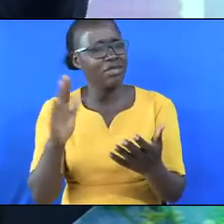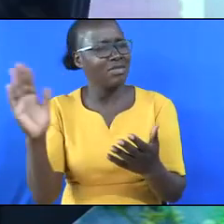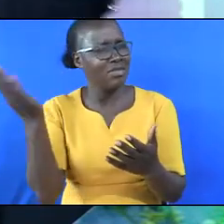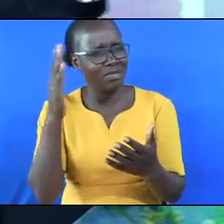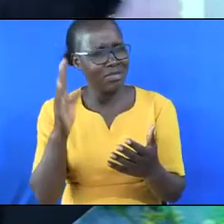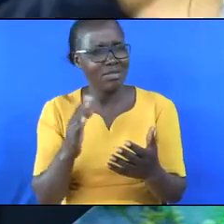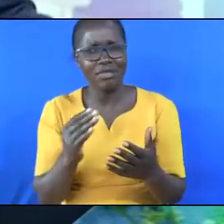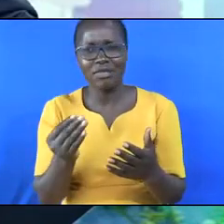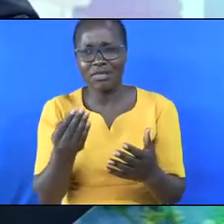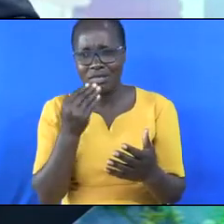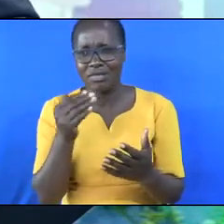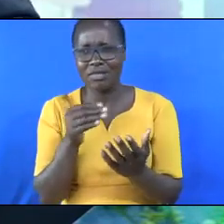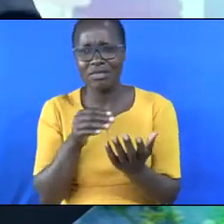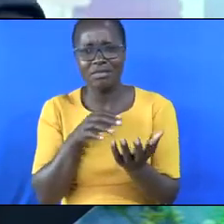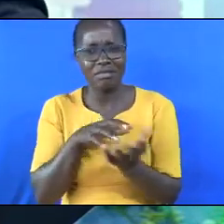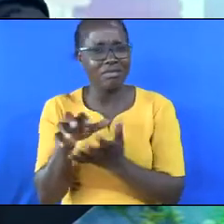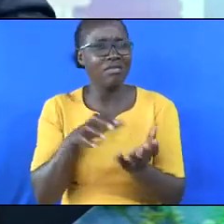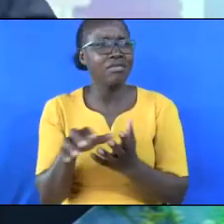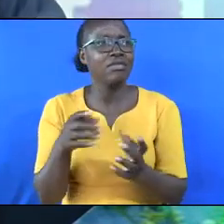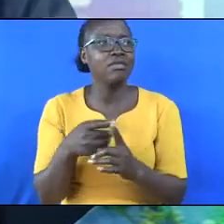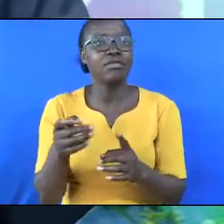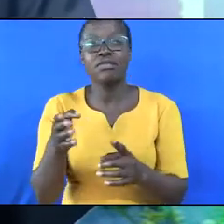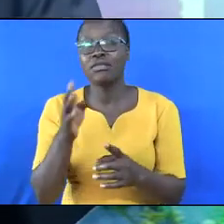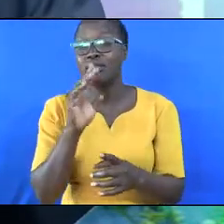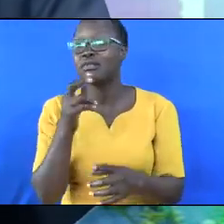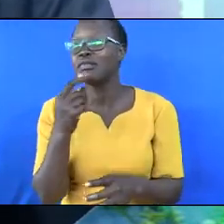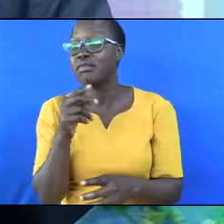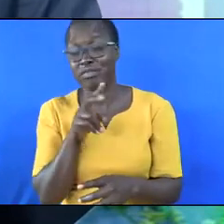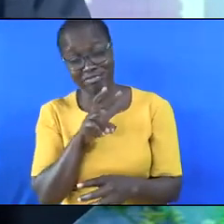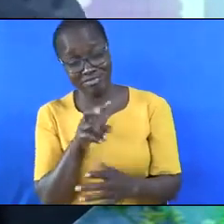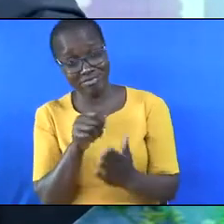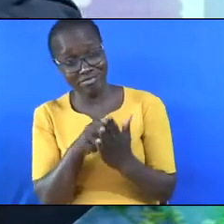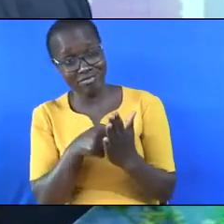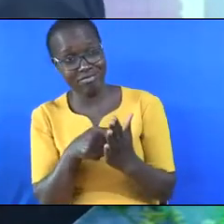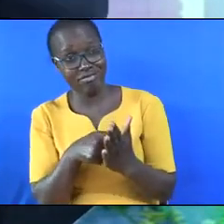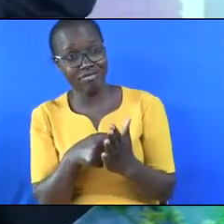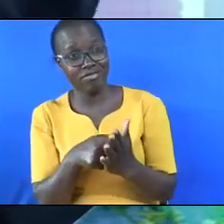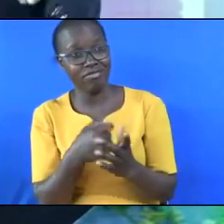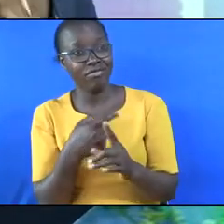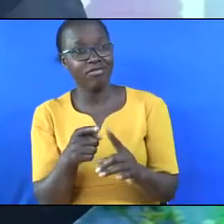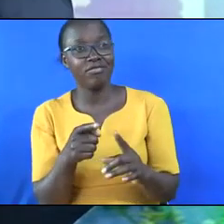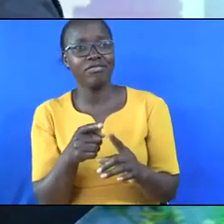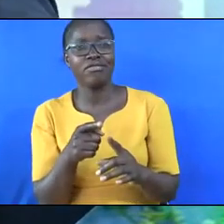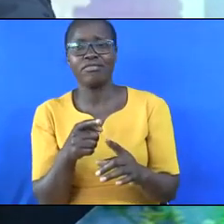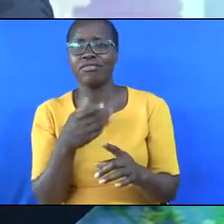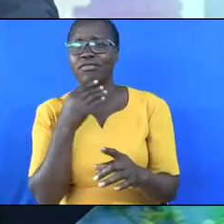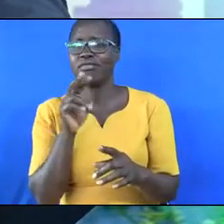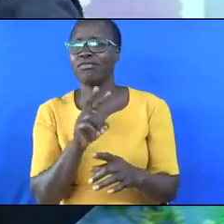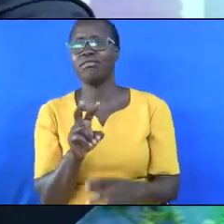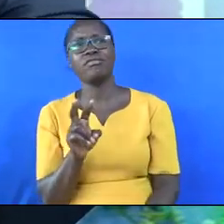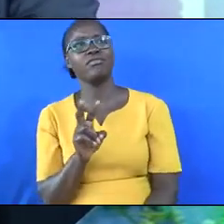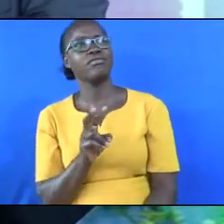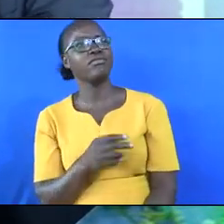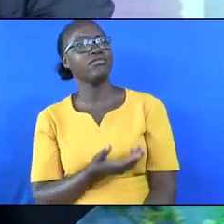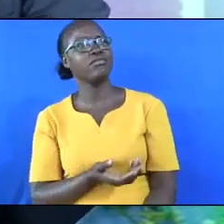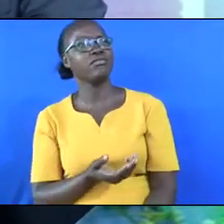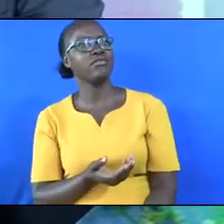will be eating crabs and so forth. But he talked about the pig. But man has exceeded the imagination of God.